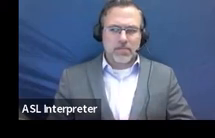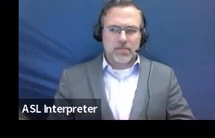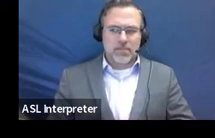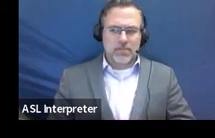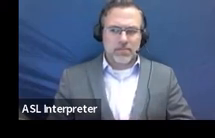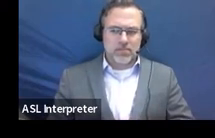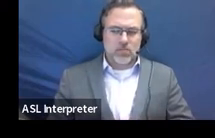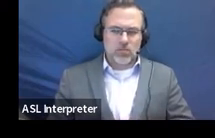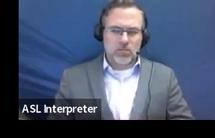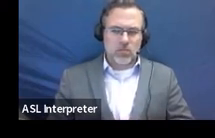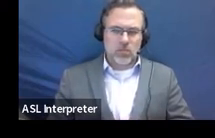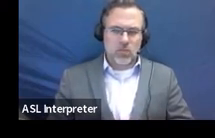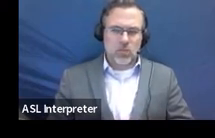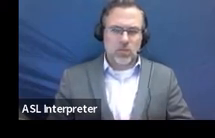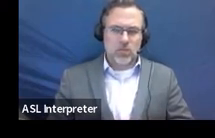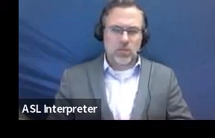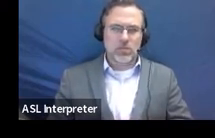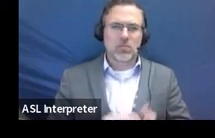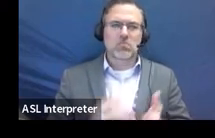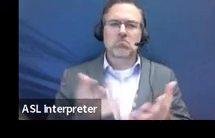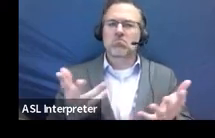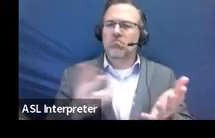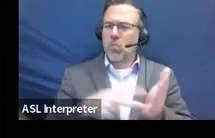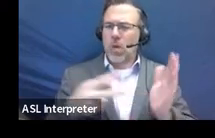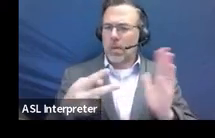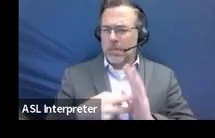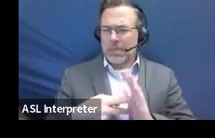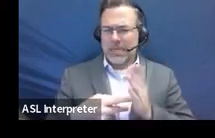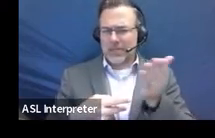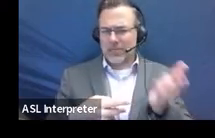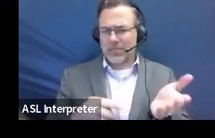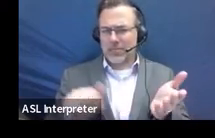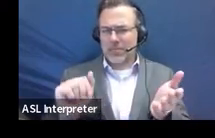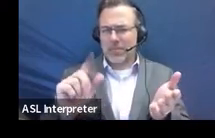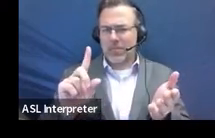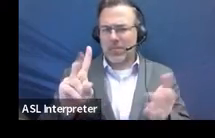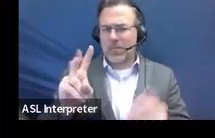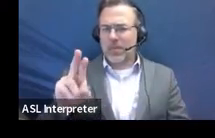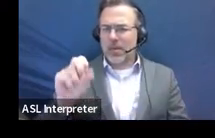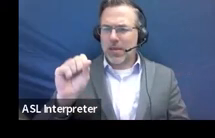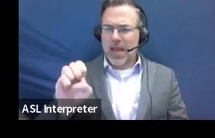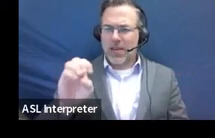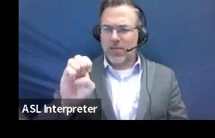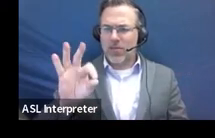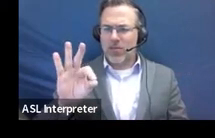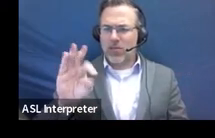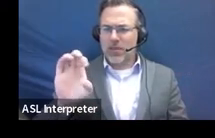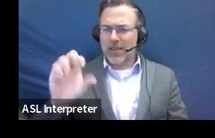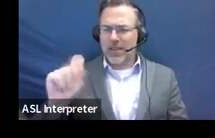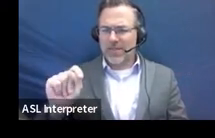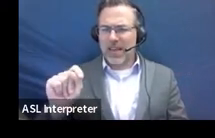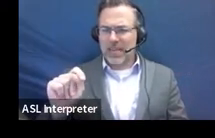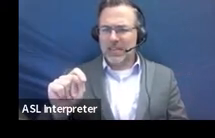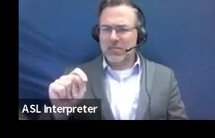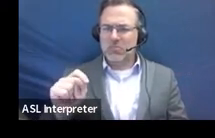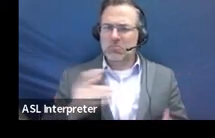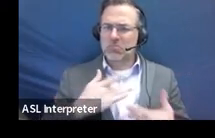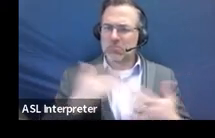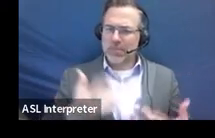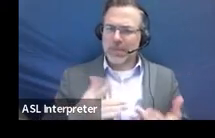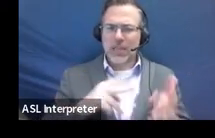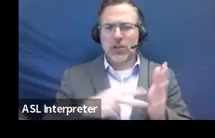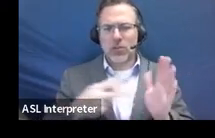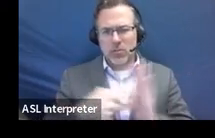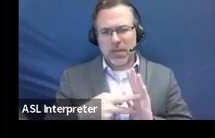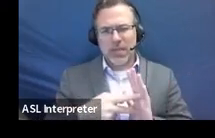Okay. And then just the definition in MUSER, where outlines adverse effect effect is, uh, commonly means harmful,